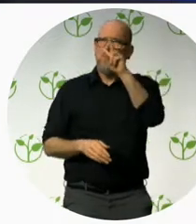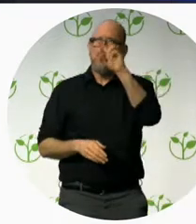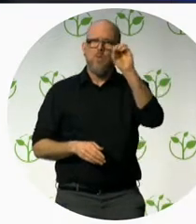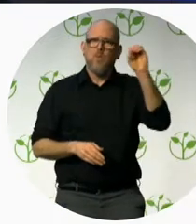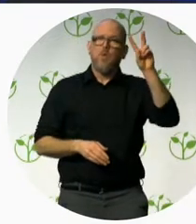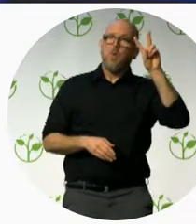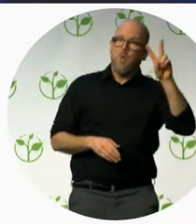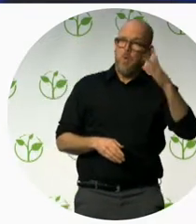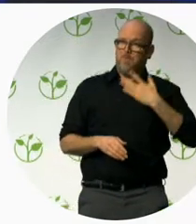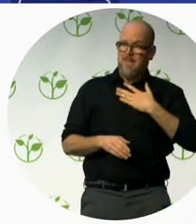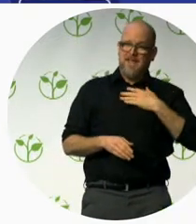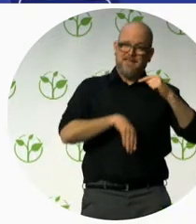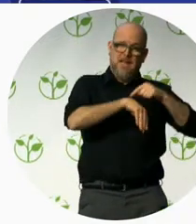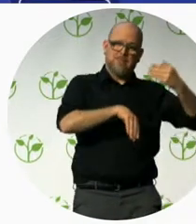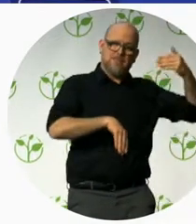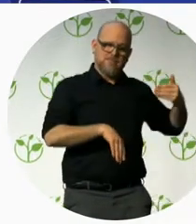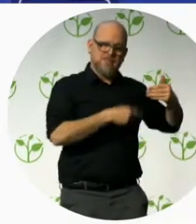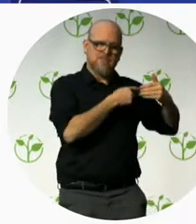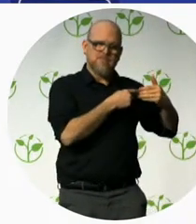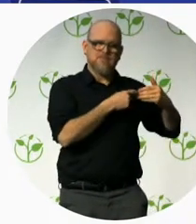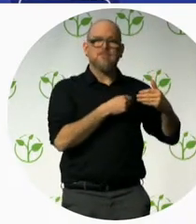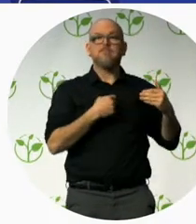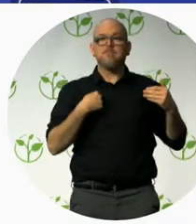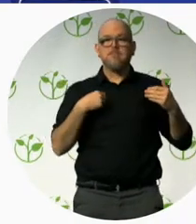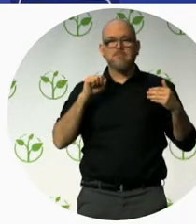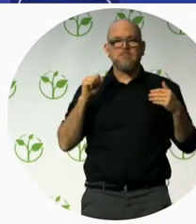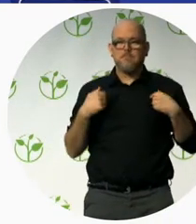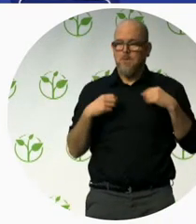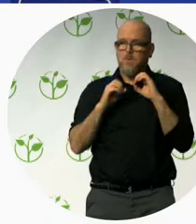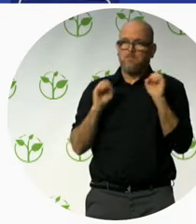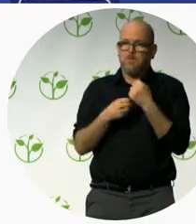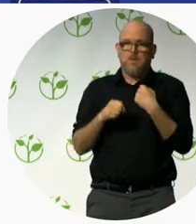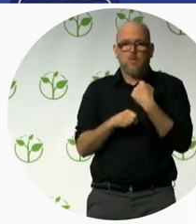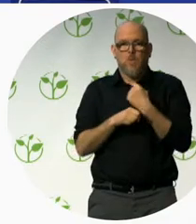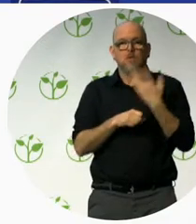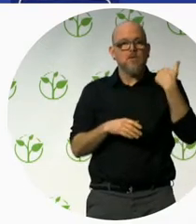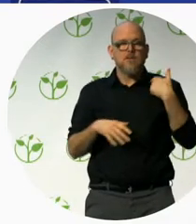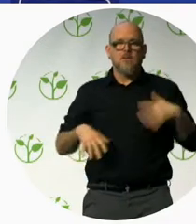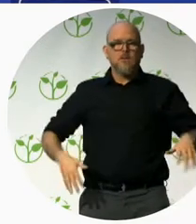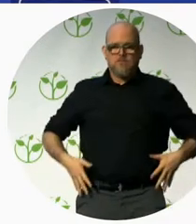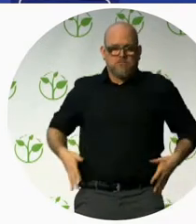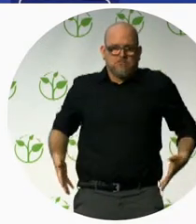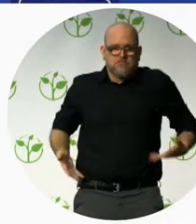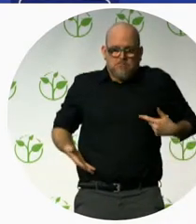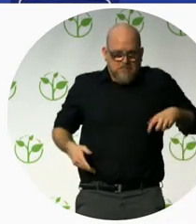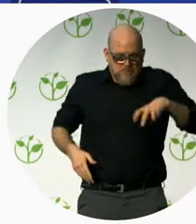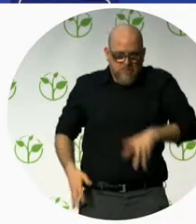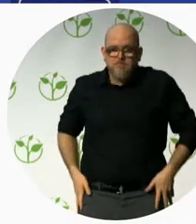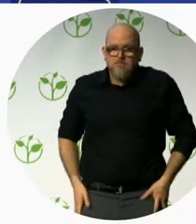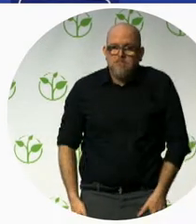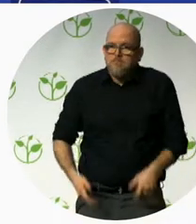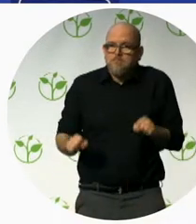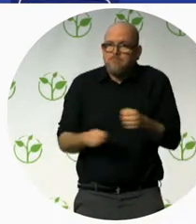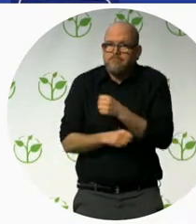sick leave, and I could walk three to five meters, and myself was going to go out and travel. I'm to go for a wedding in